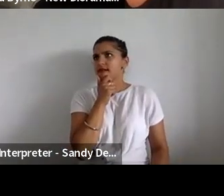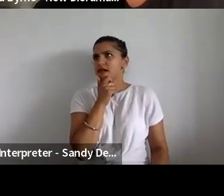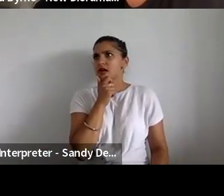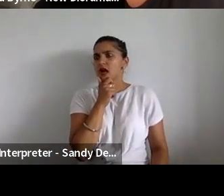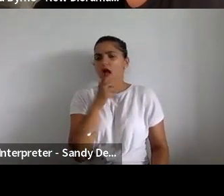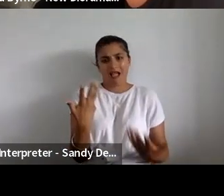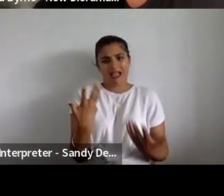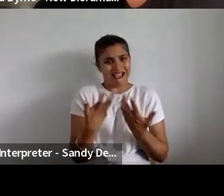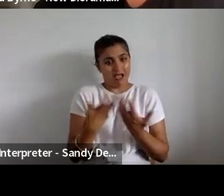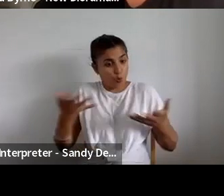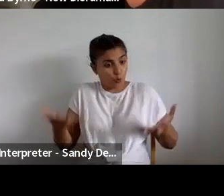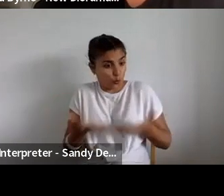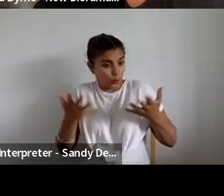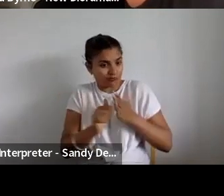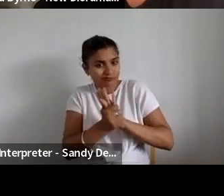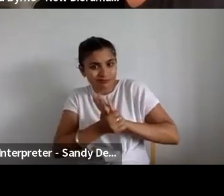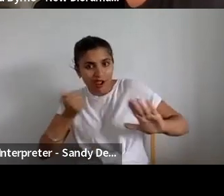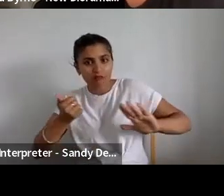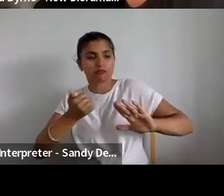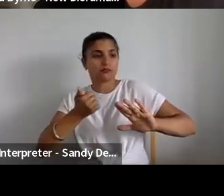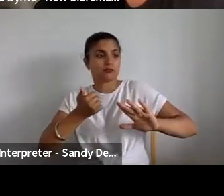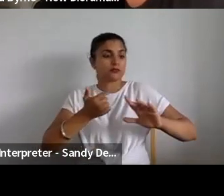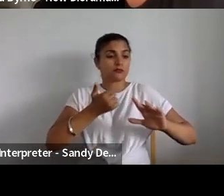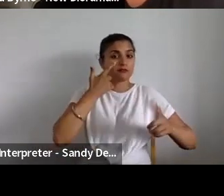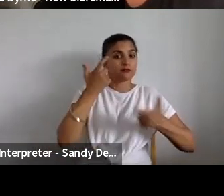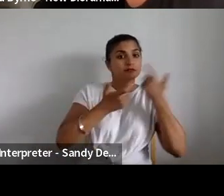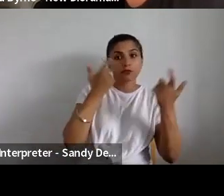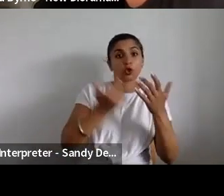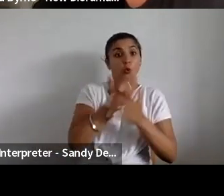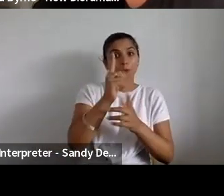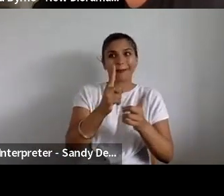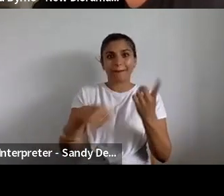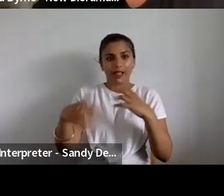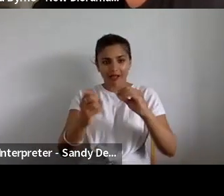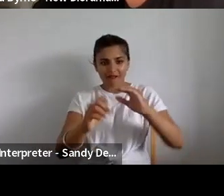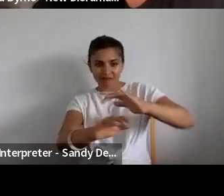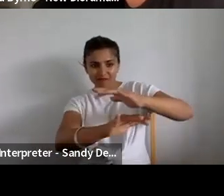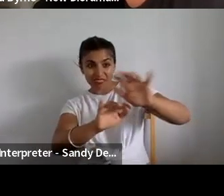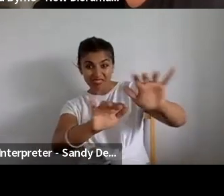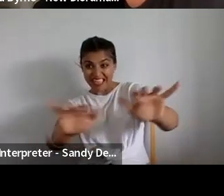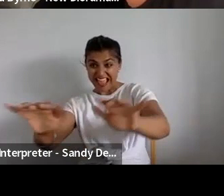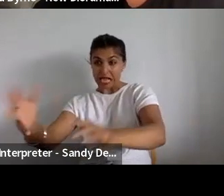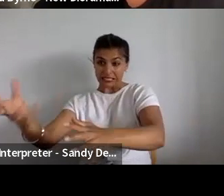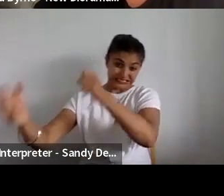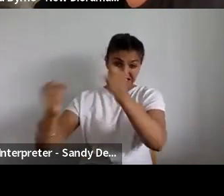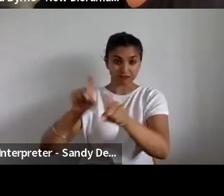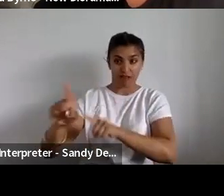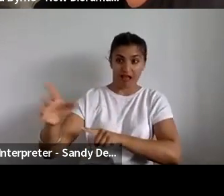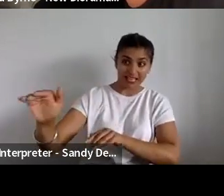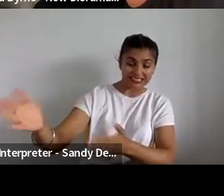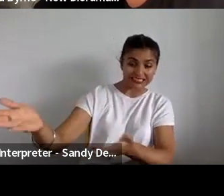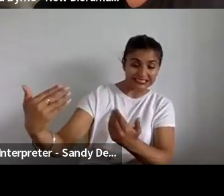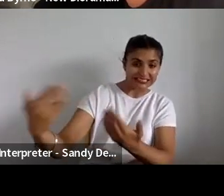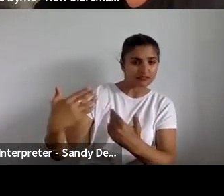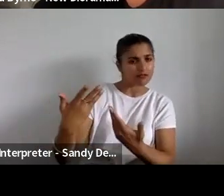and potential and artists that are just flying under the radar. Surely that's that that science